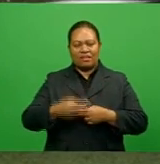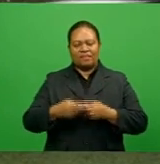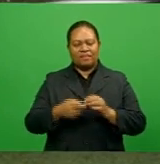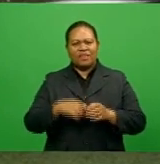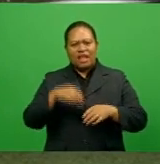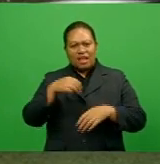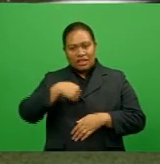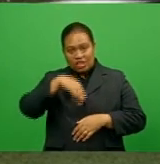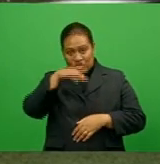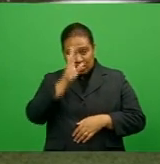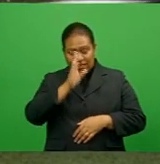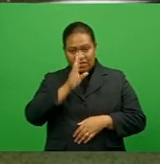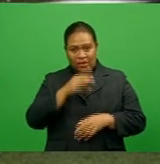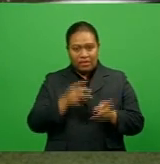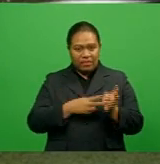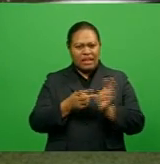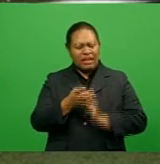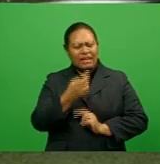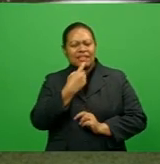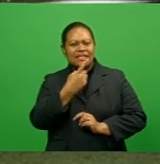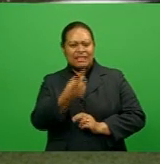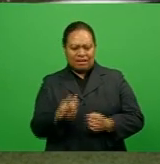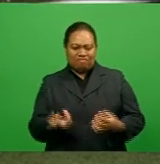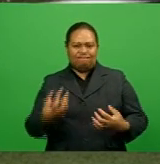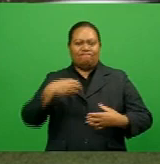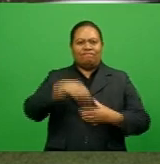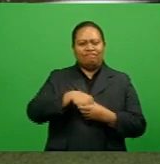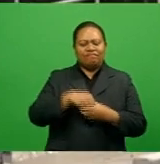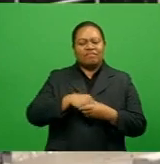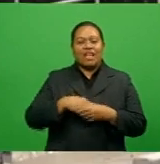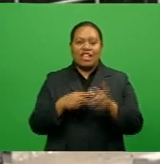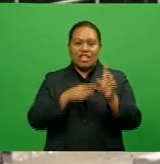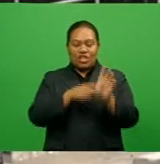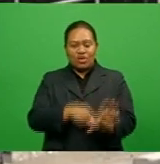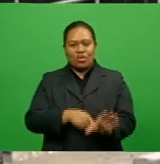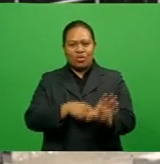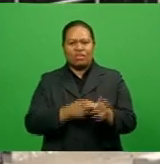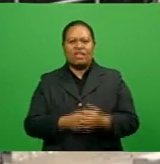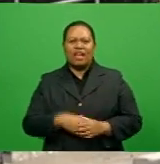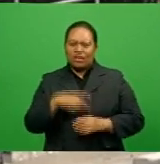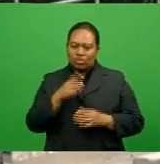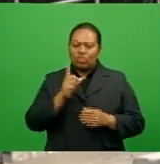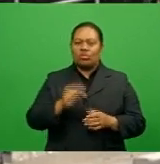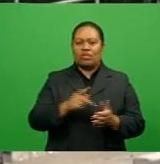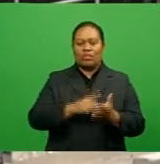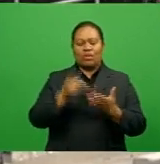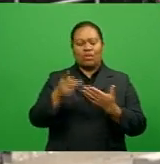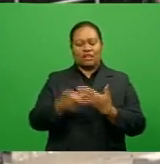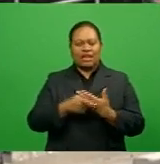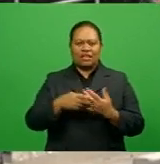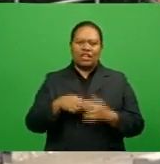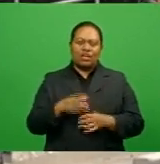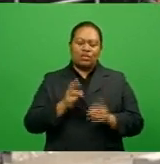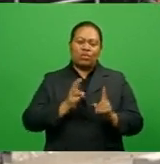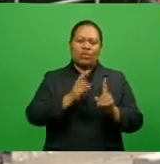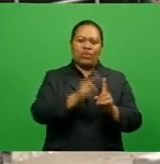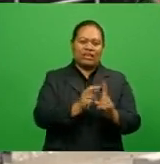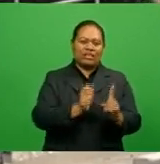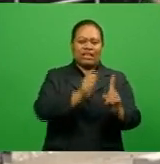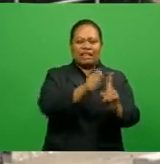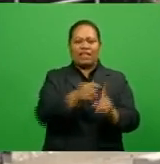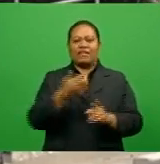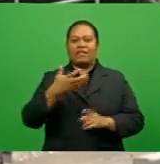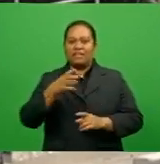Turangnikoro Chone Mbureta says they are engaging youth and school leavers to join the project in a bid to reach their target of planting 50